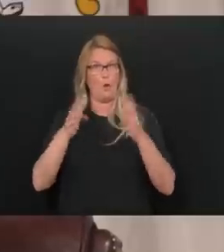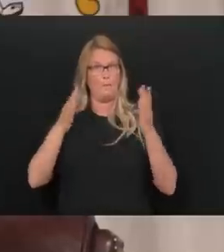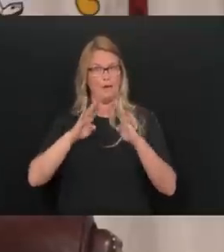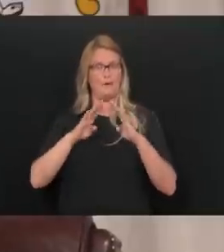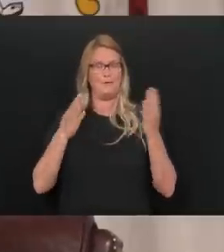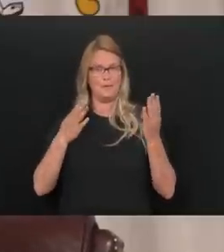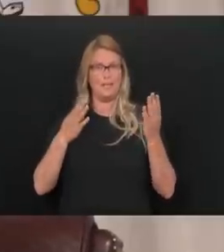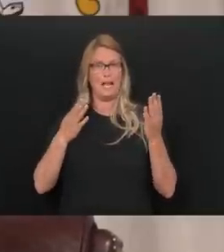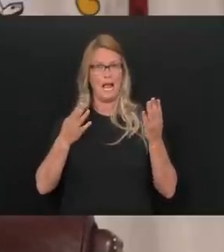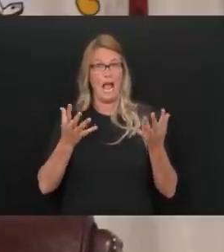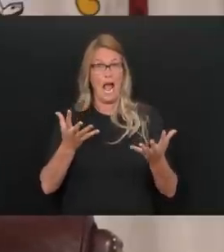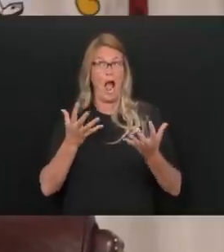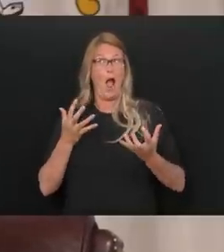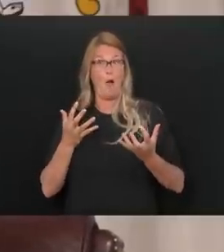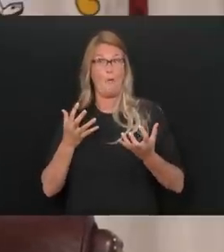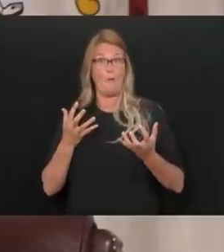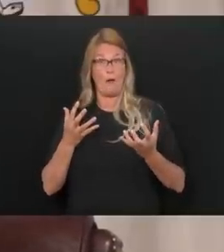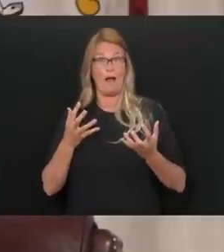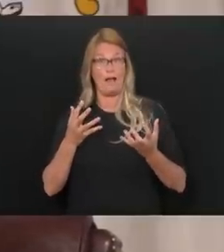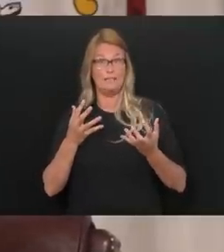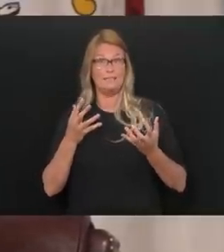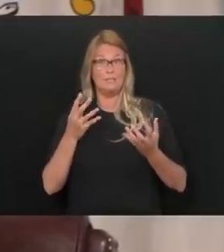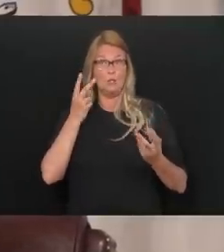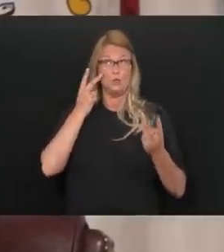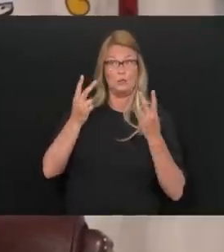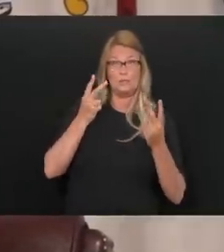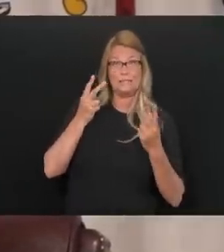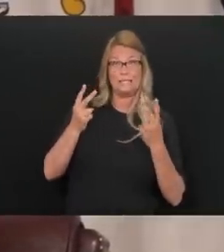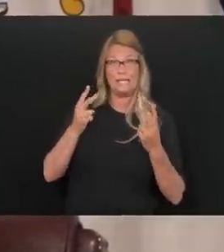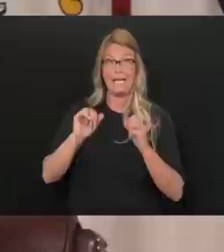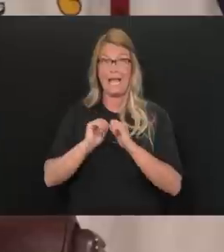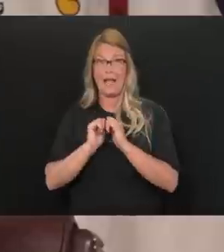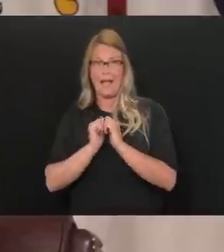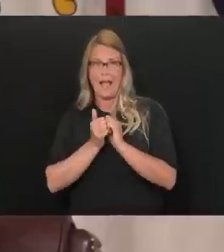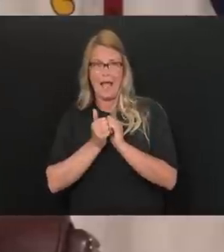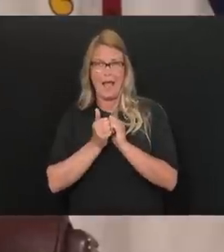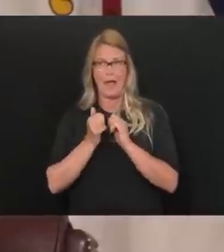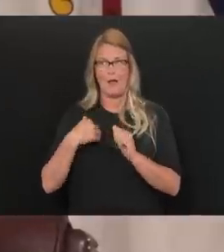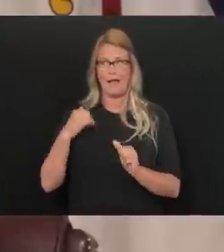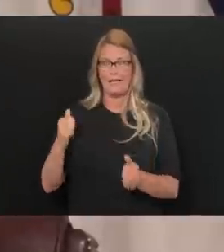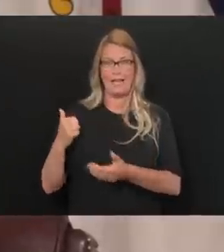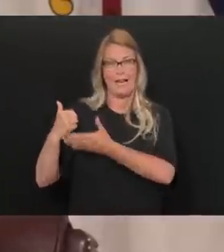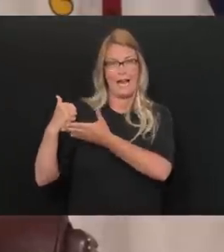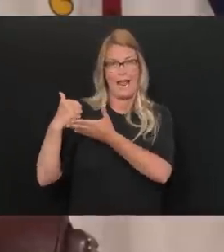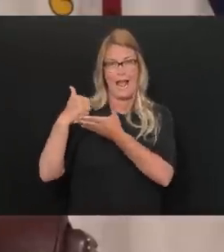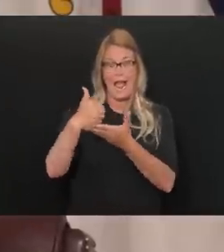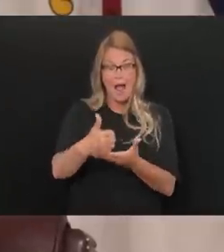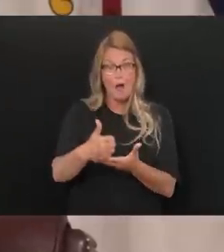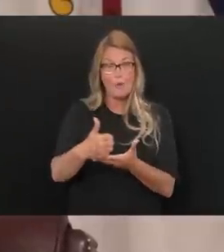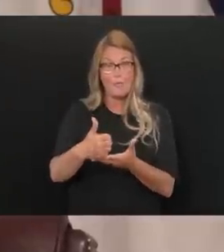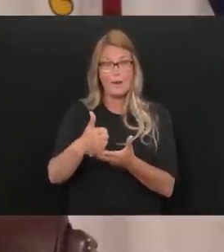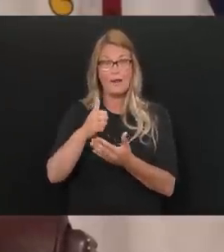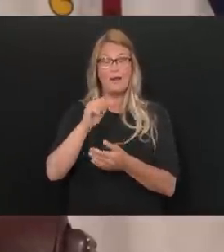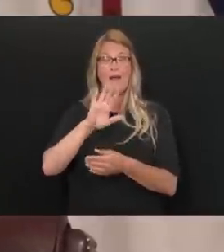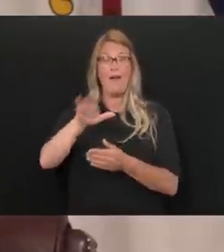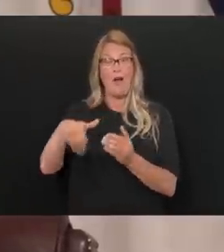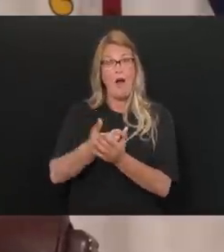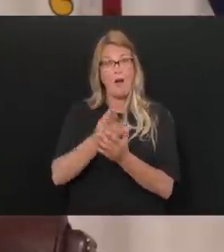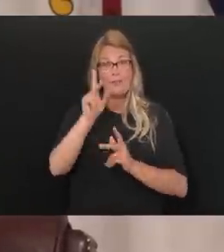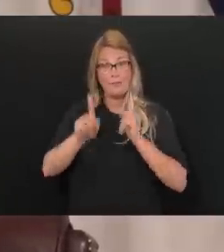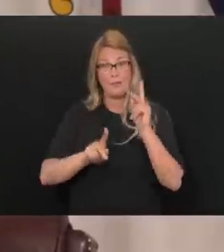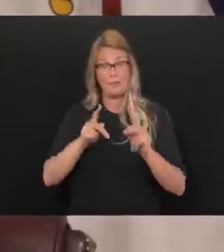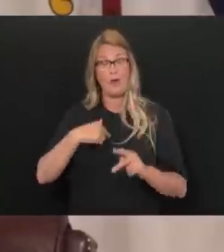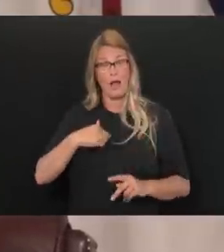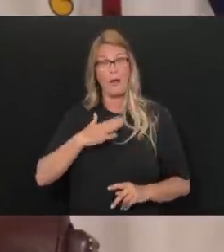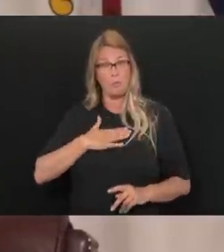we are looking, we are looking for any way in the world we can to help exactly those people. And we will, we will,